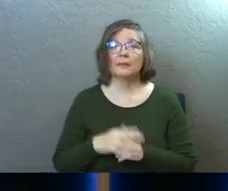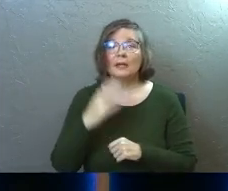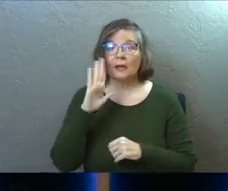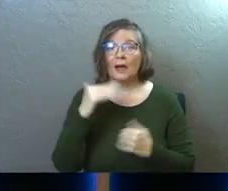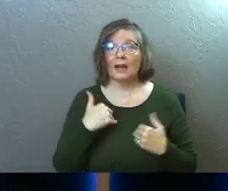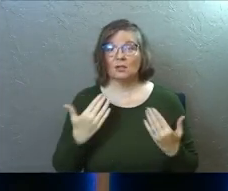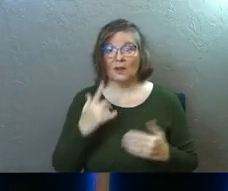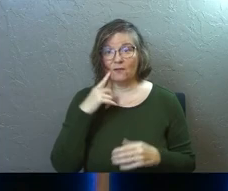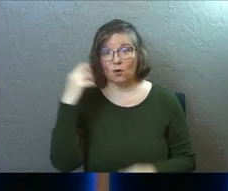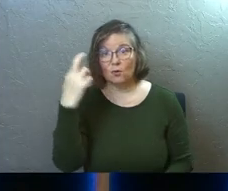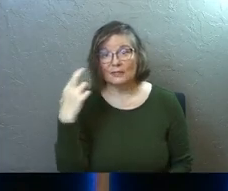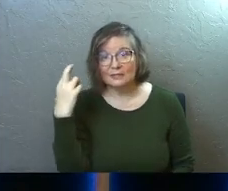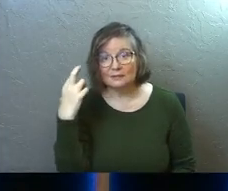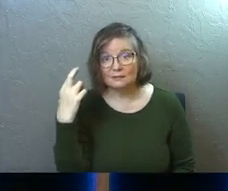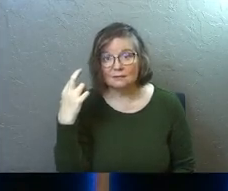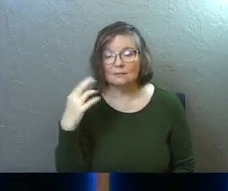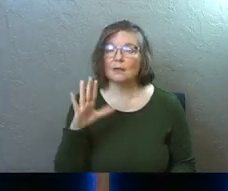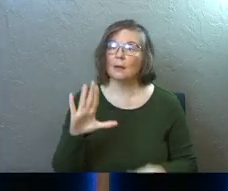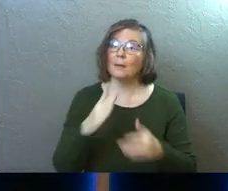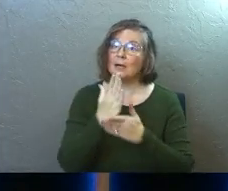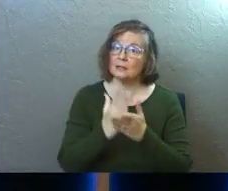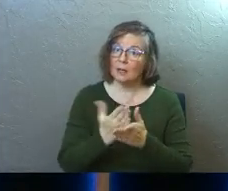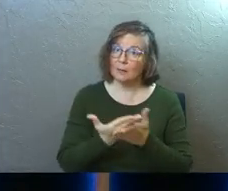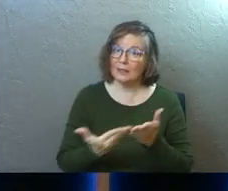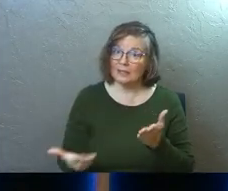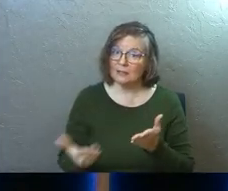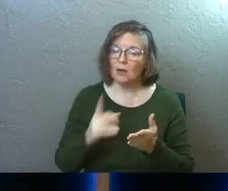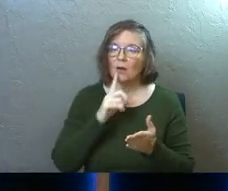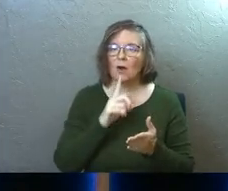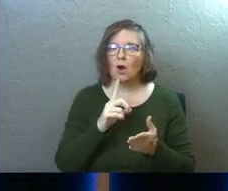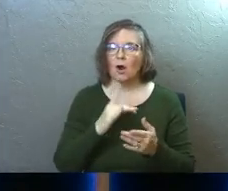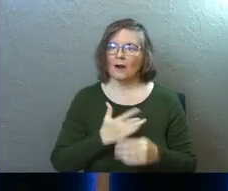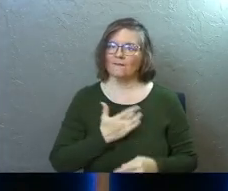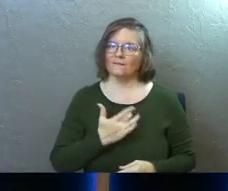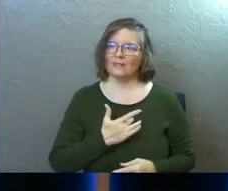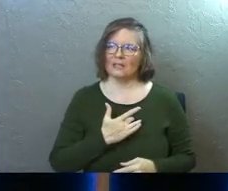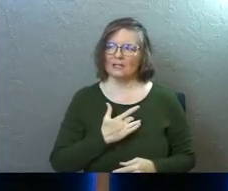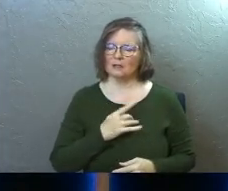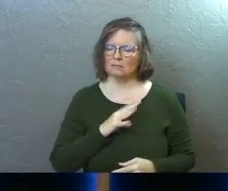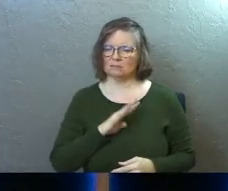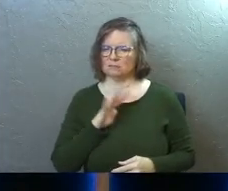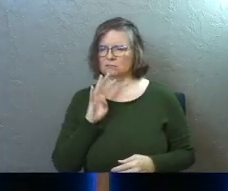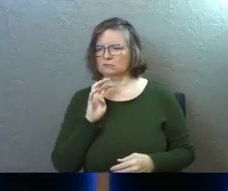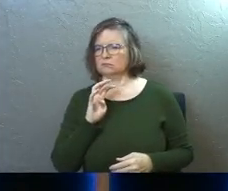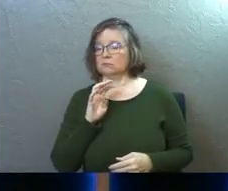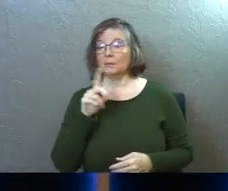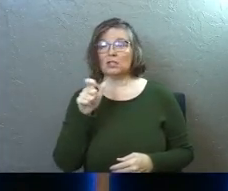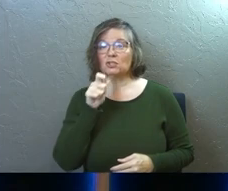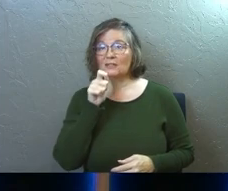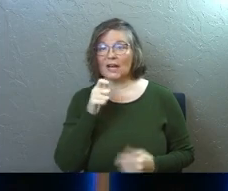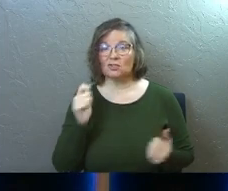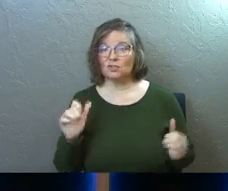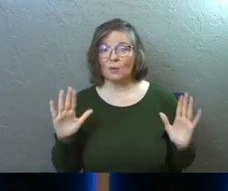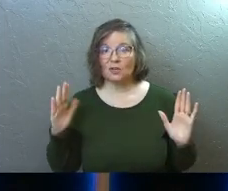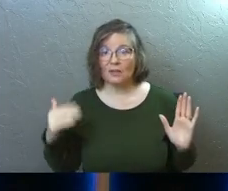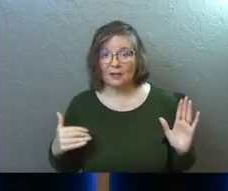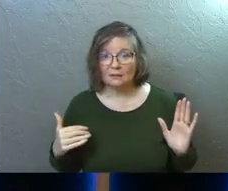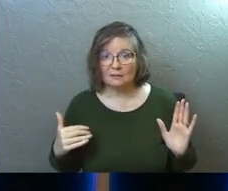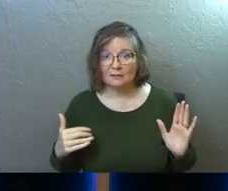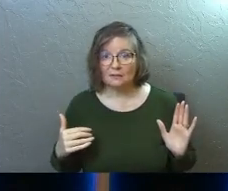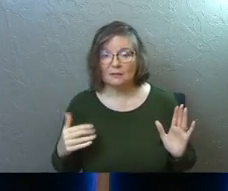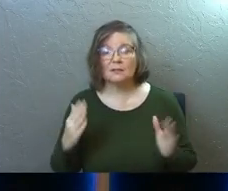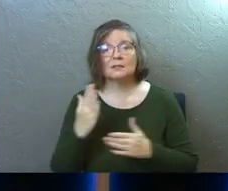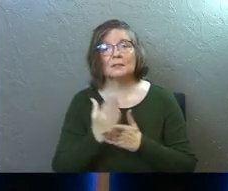God has you here for a reason, but some of these things are going to feel mysterious to you because you're not surrendered yet.